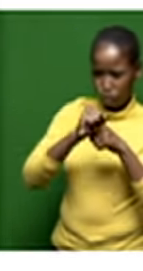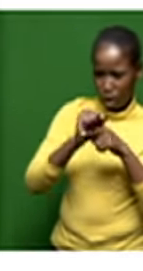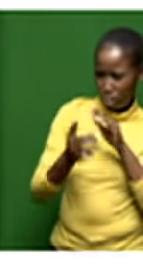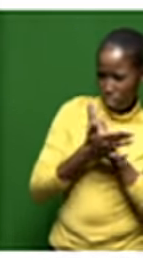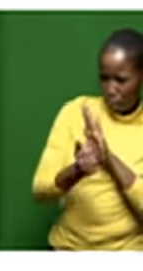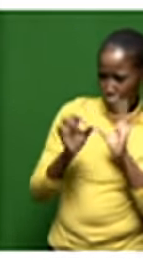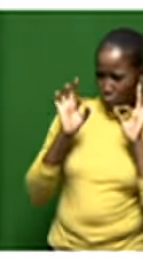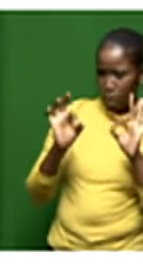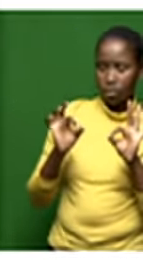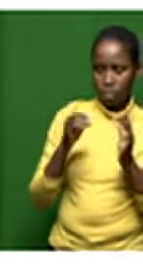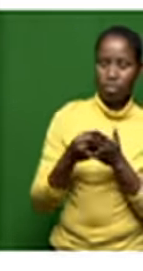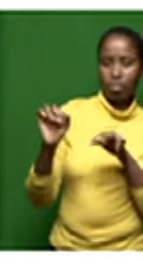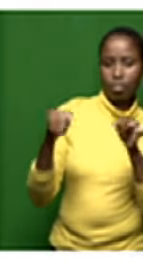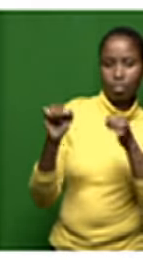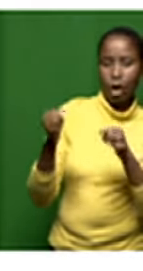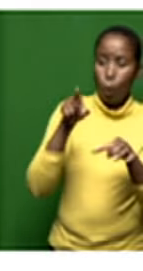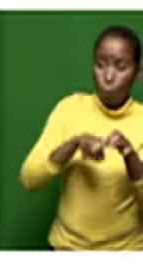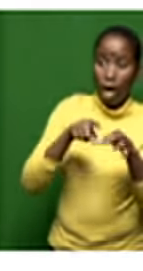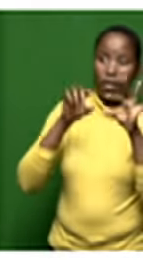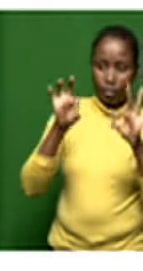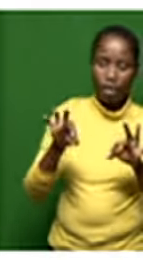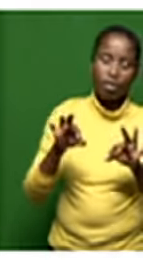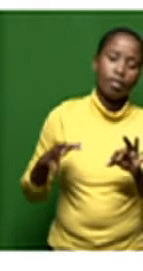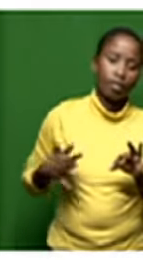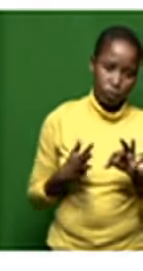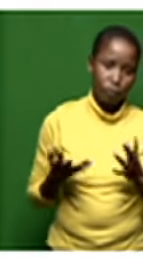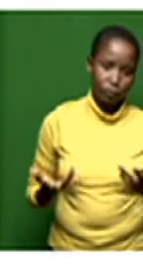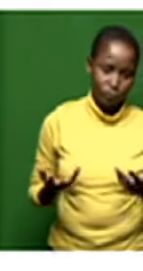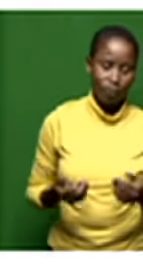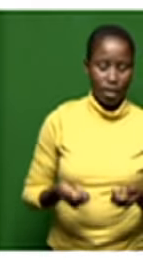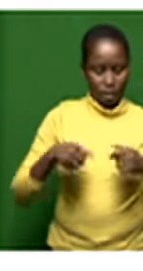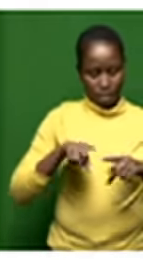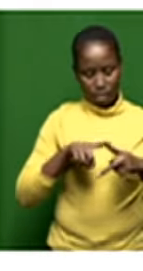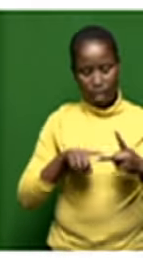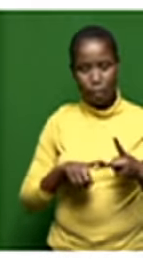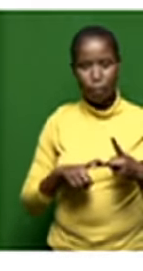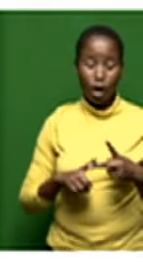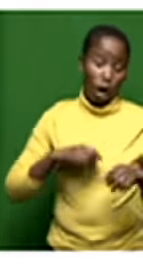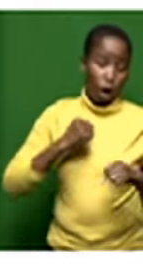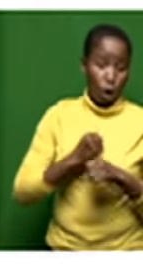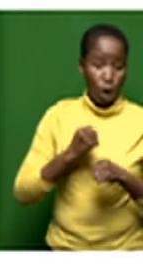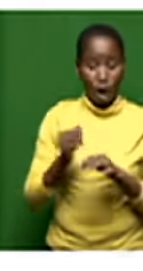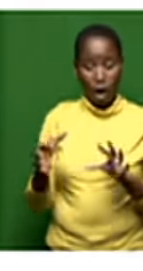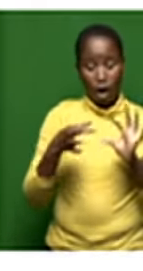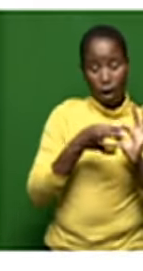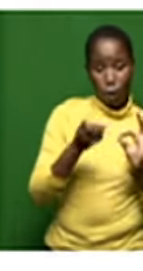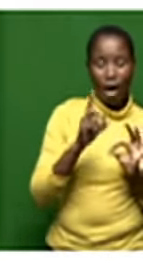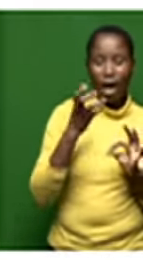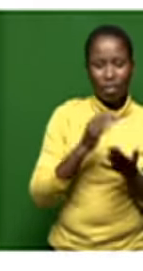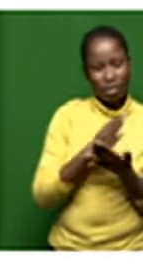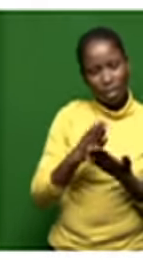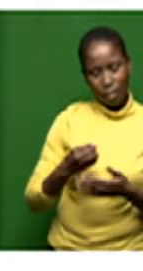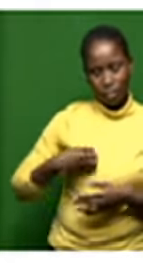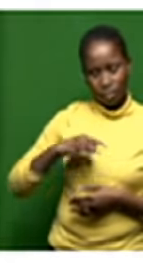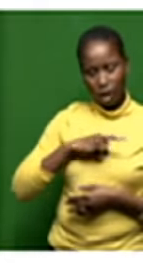we've got qualified pilots there as well on the corporate side out of the bfp there are some employees that we made